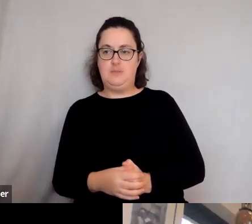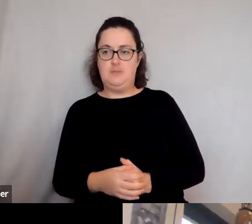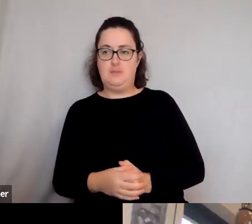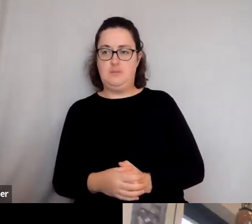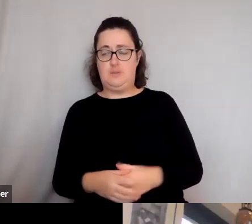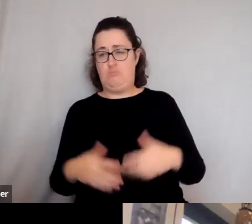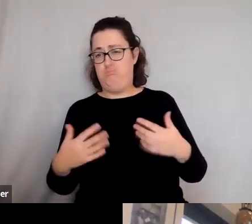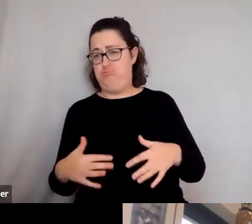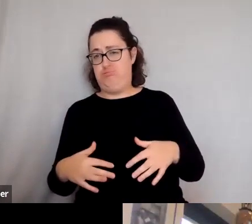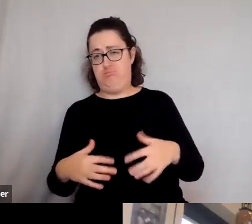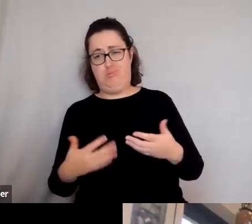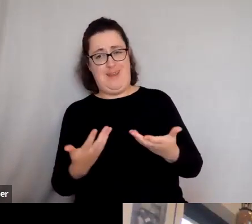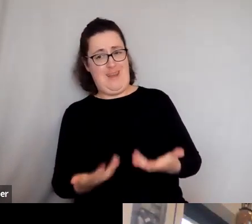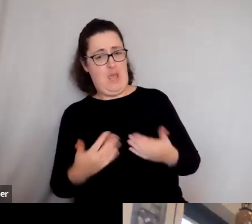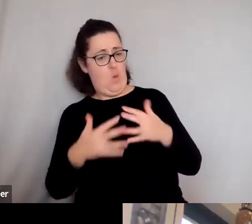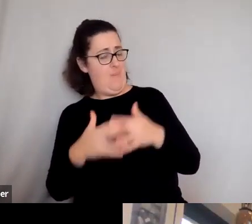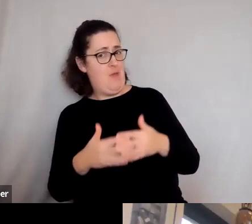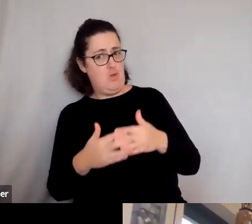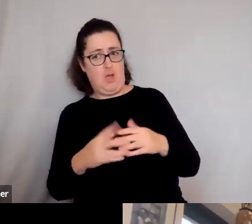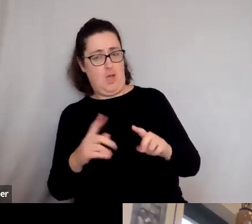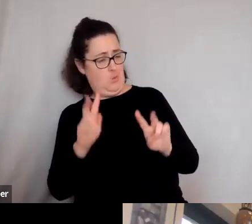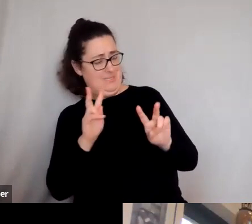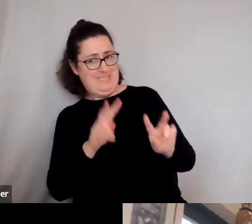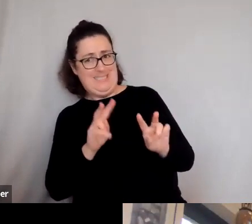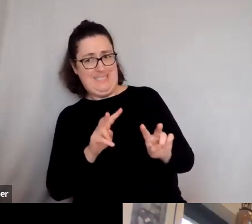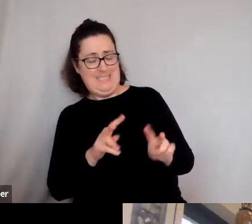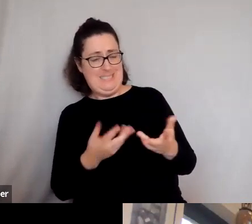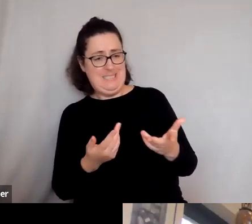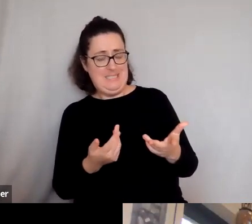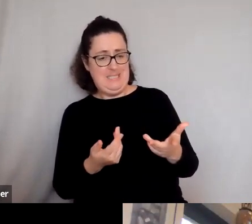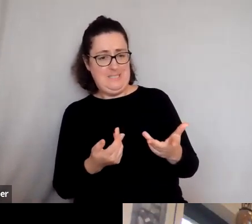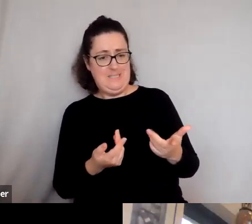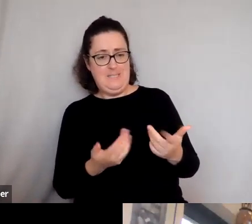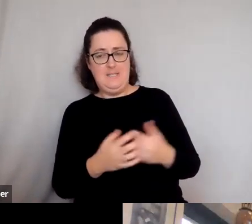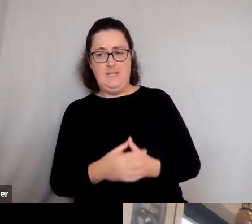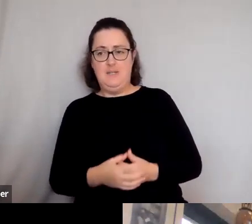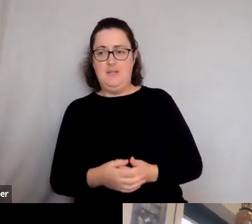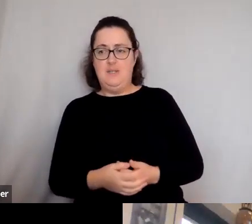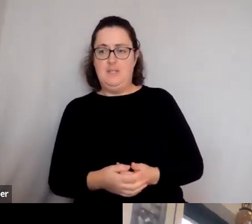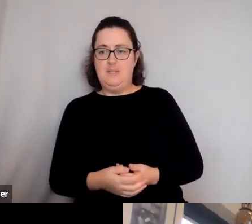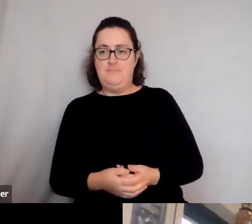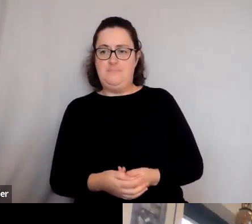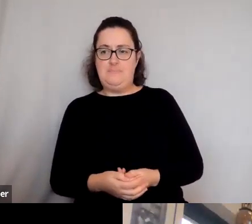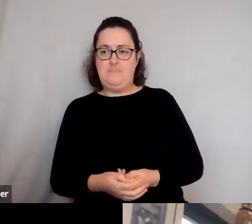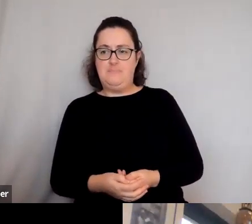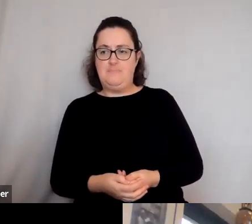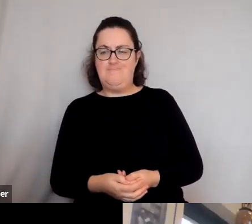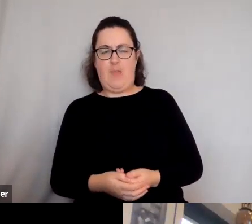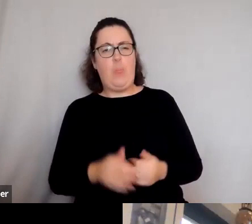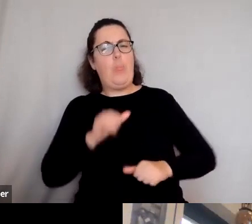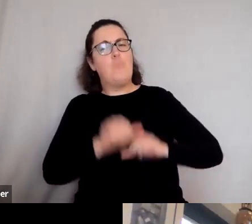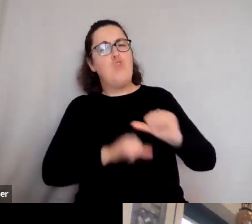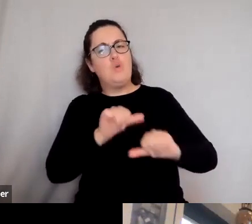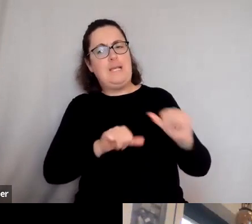seeing in the States at the moment. You know, quite, you know, you know, watching a kind of electoral process,